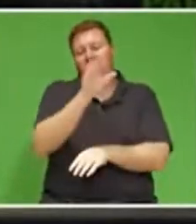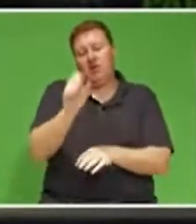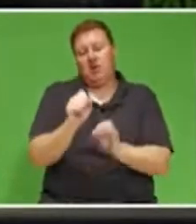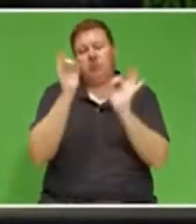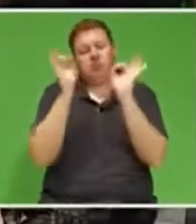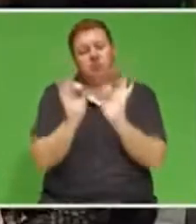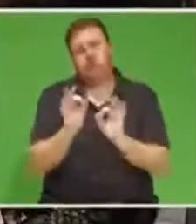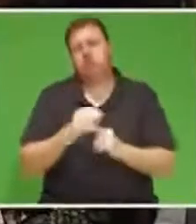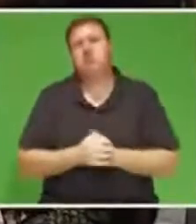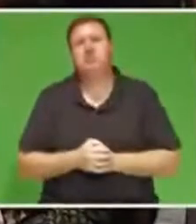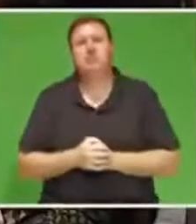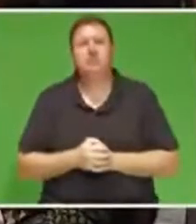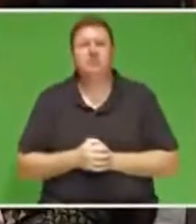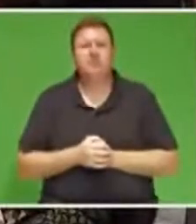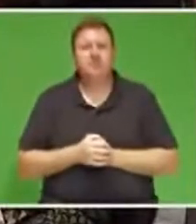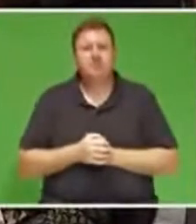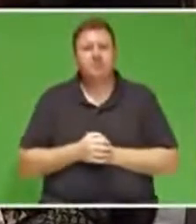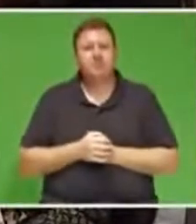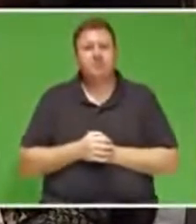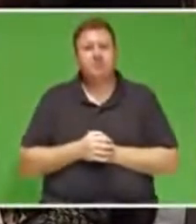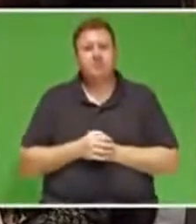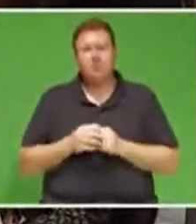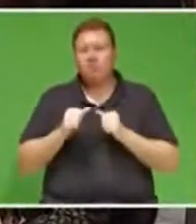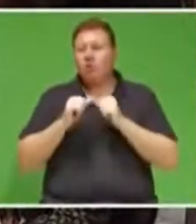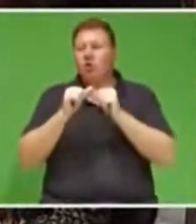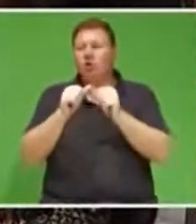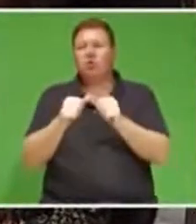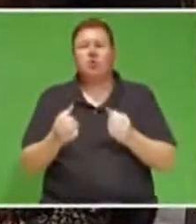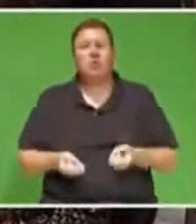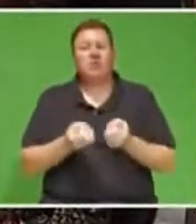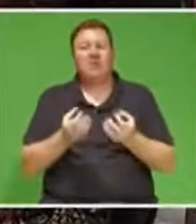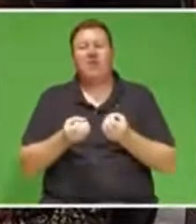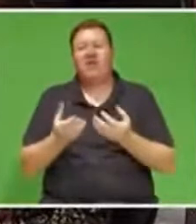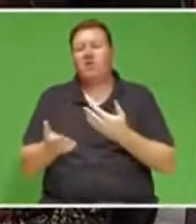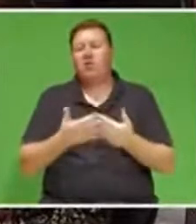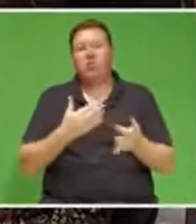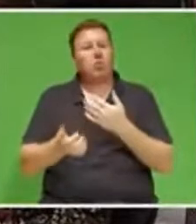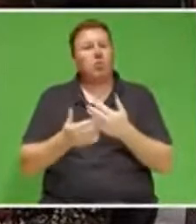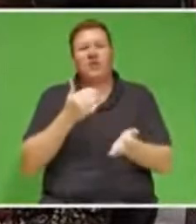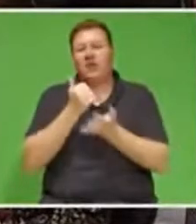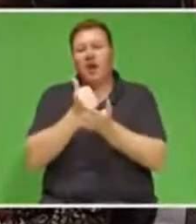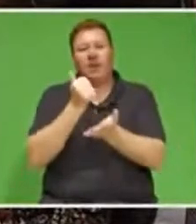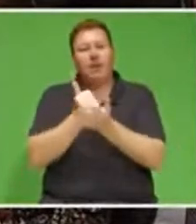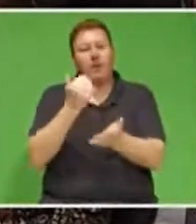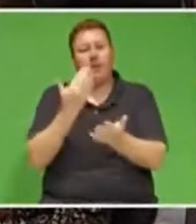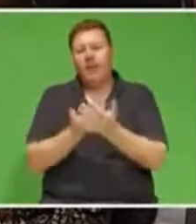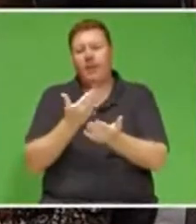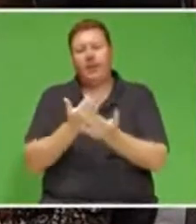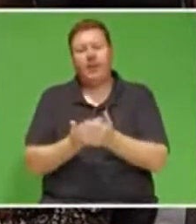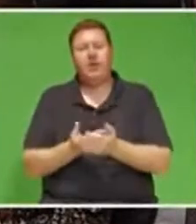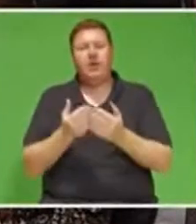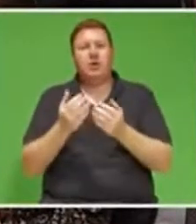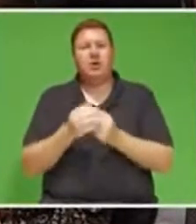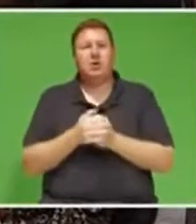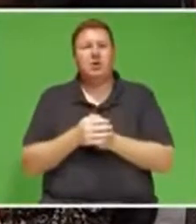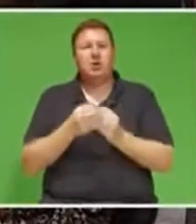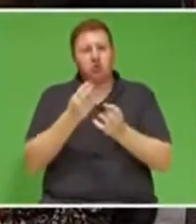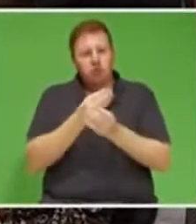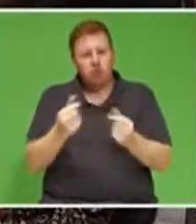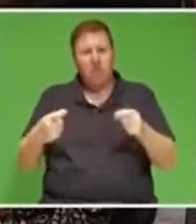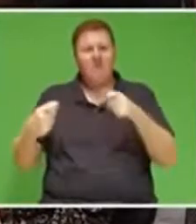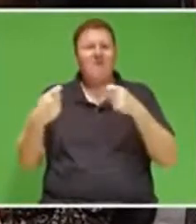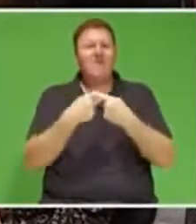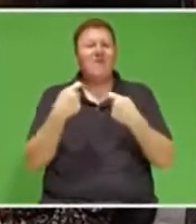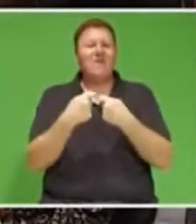We will continue to provide whatever assistance we can to the resolution of conflict and